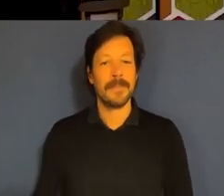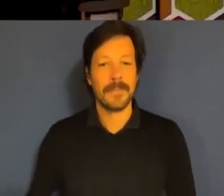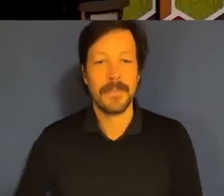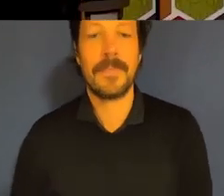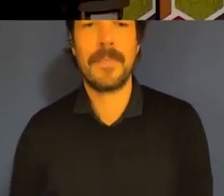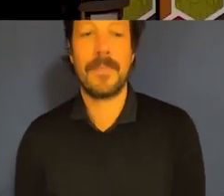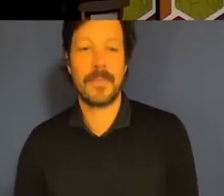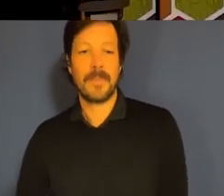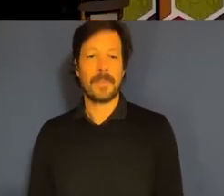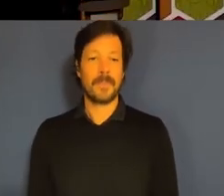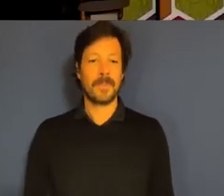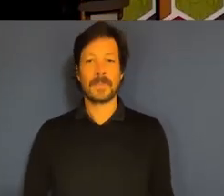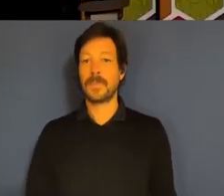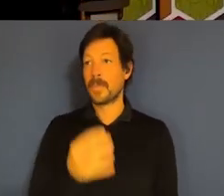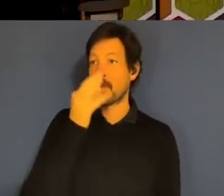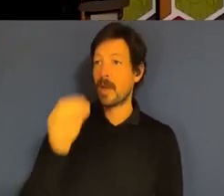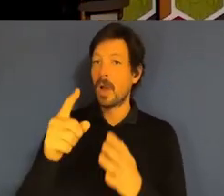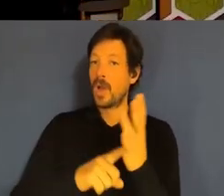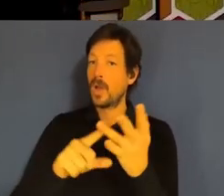perspective on that question.